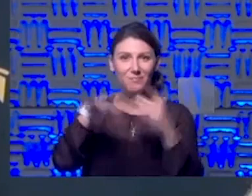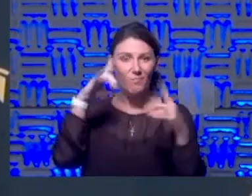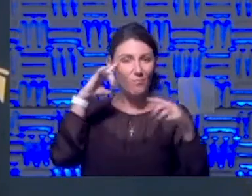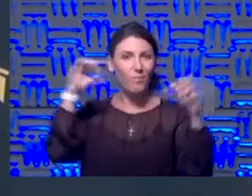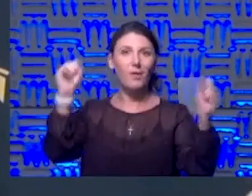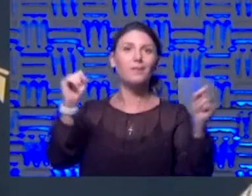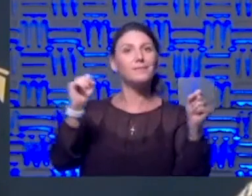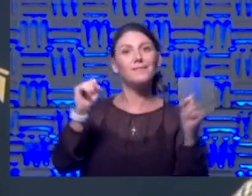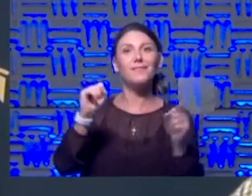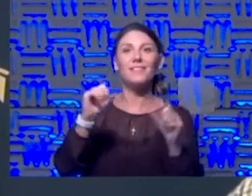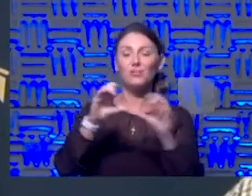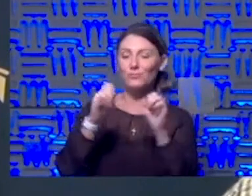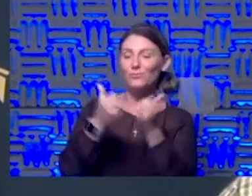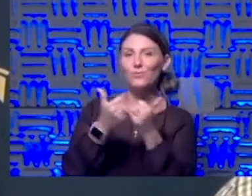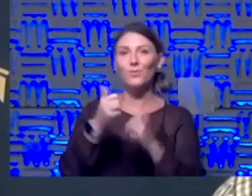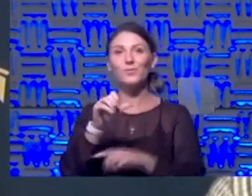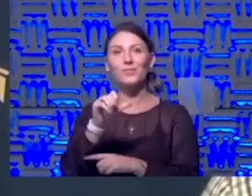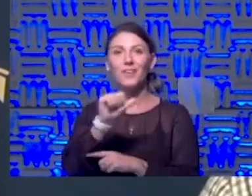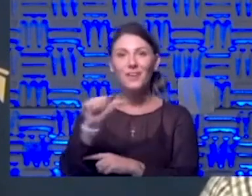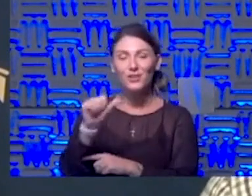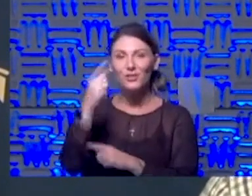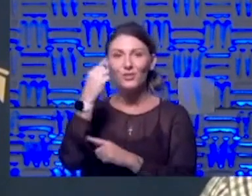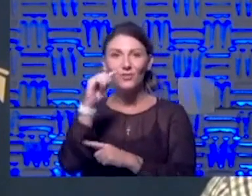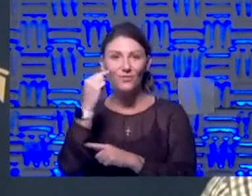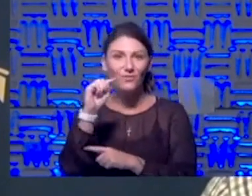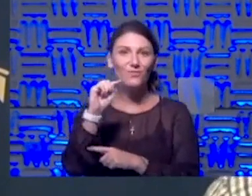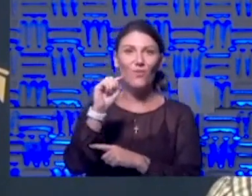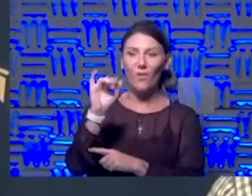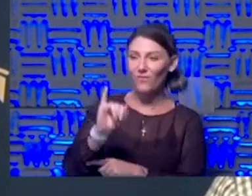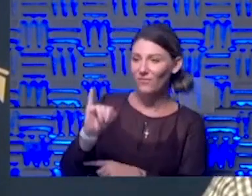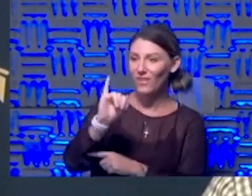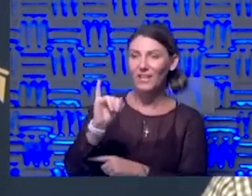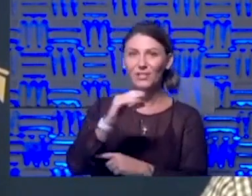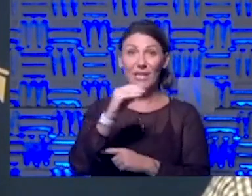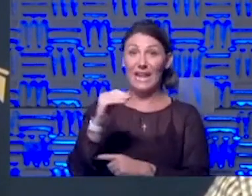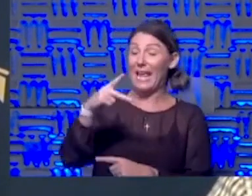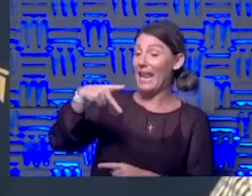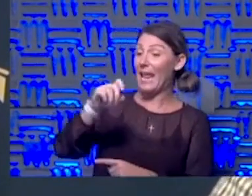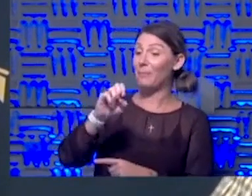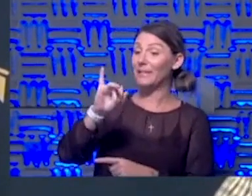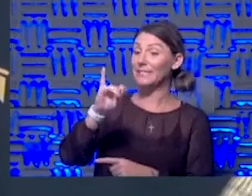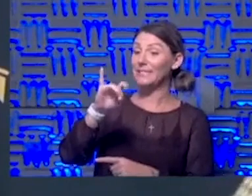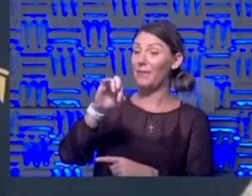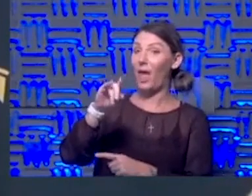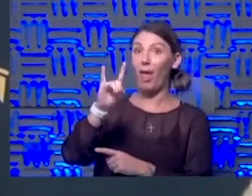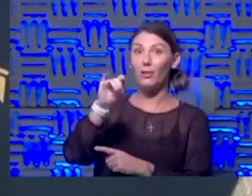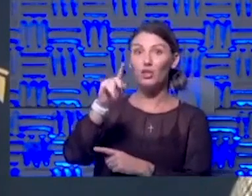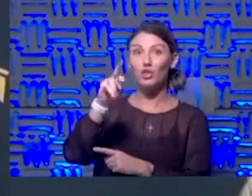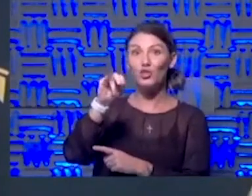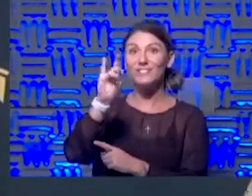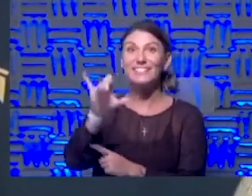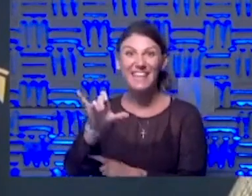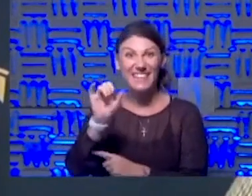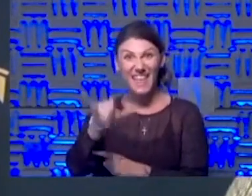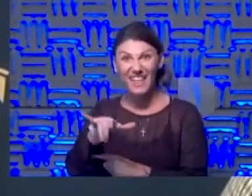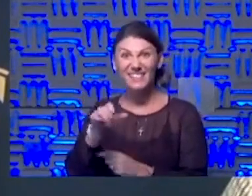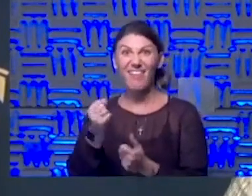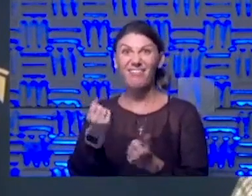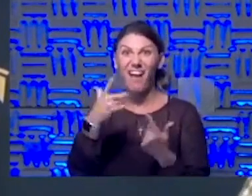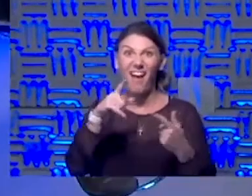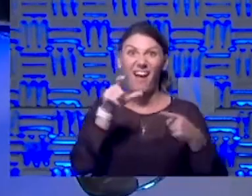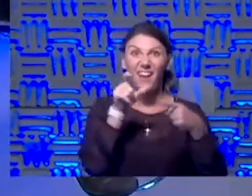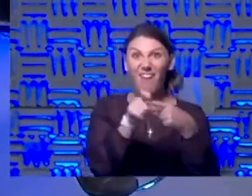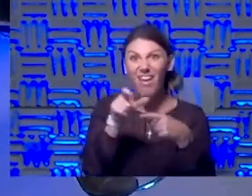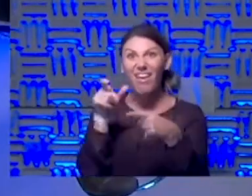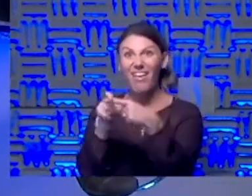Association for Professionals in Infection Control and Epidemiology. That's a lot of words, Lance. Congratulations on